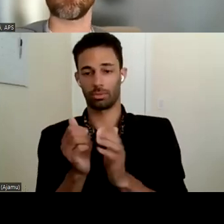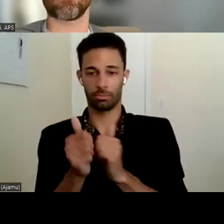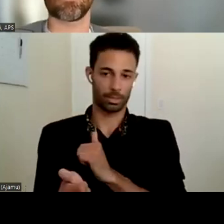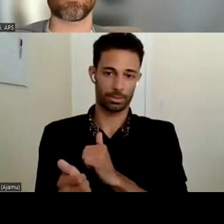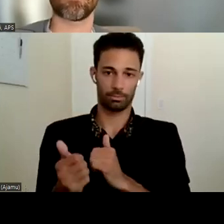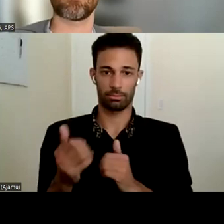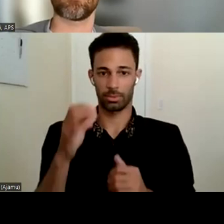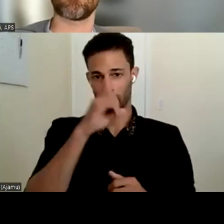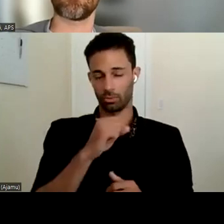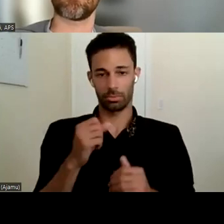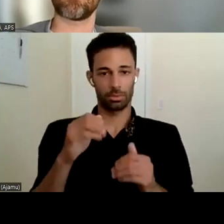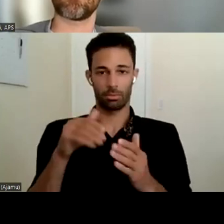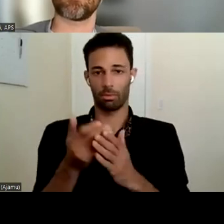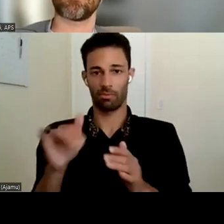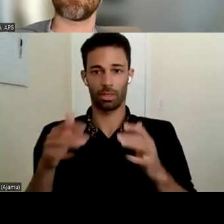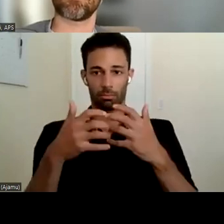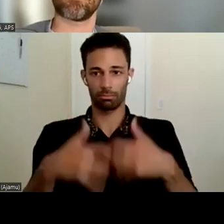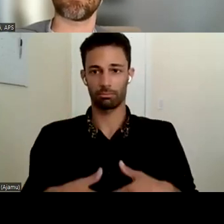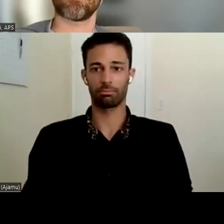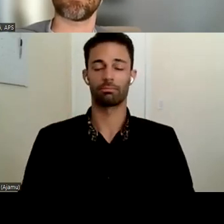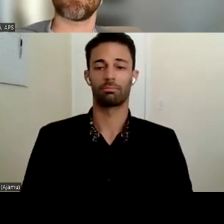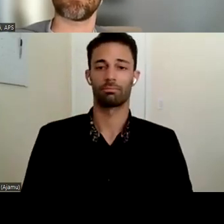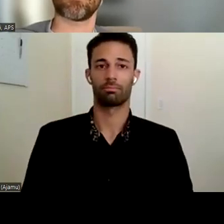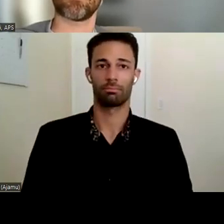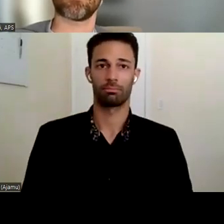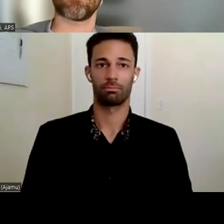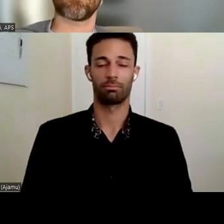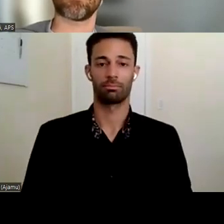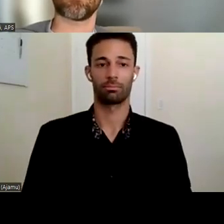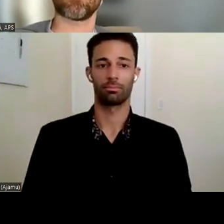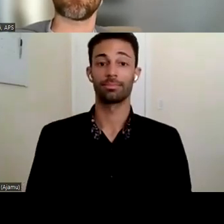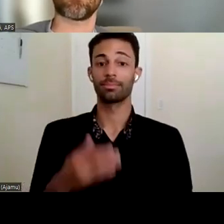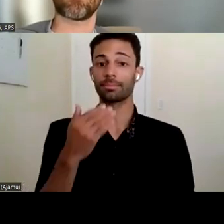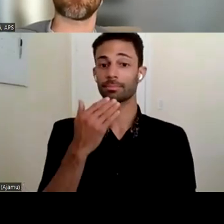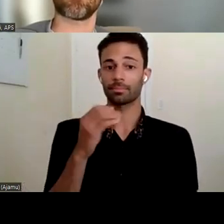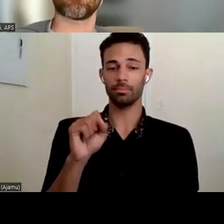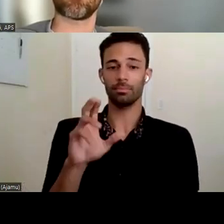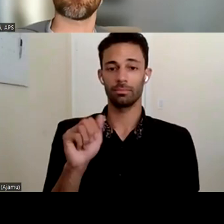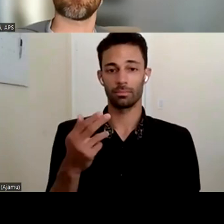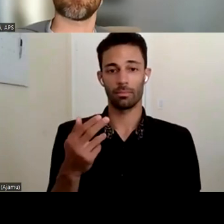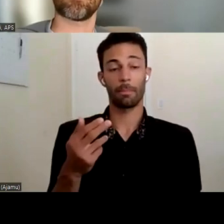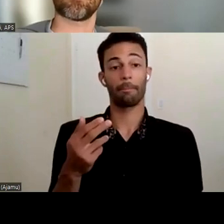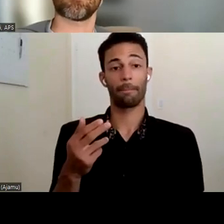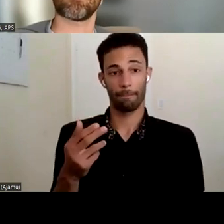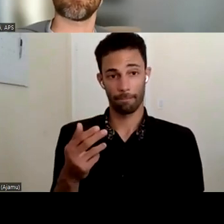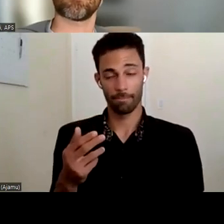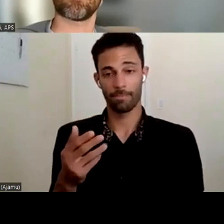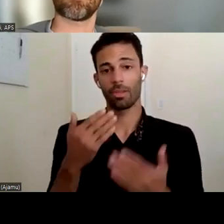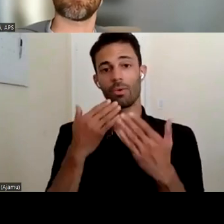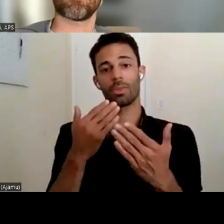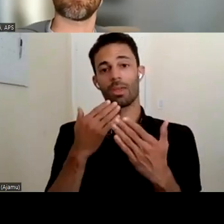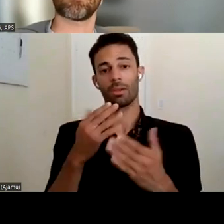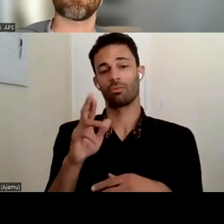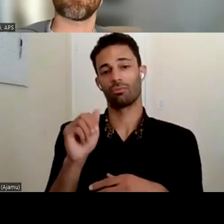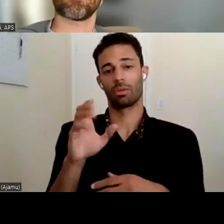thank you Sarah and with that I want to thank all of the reactor panels